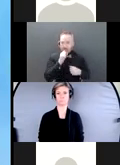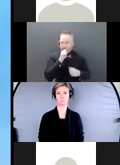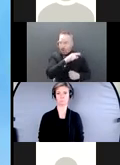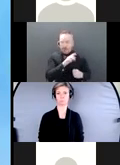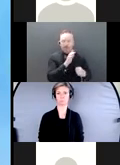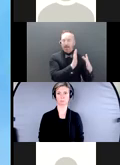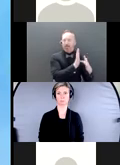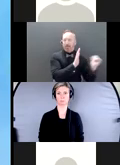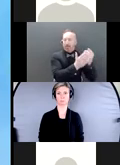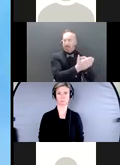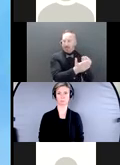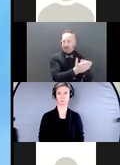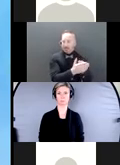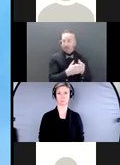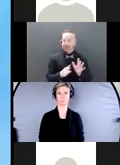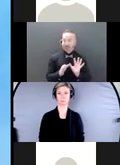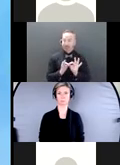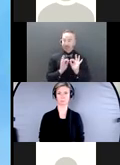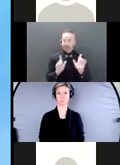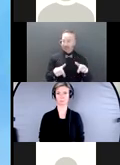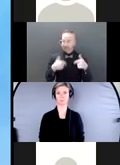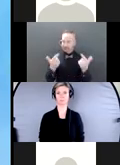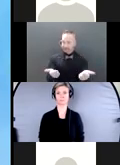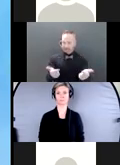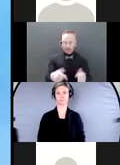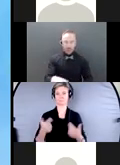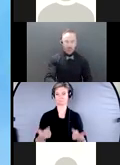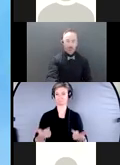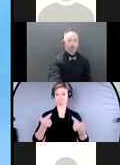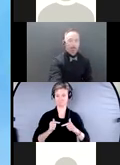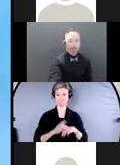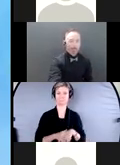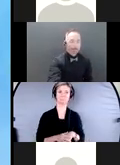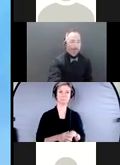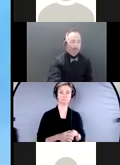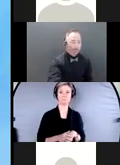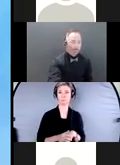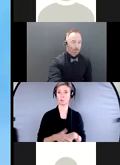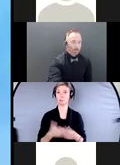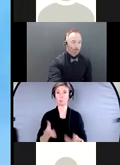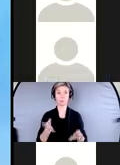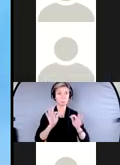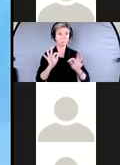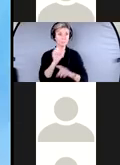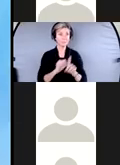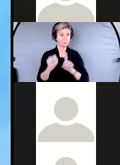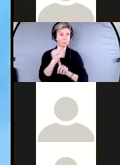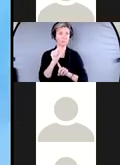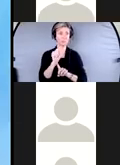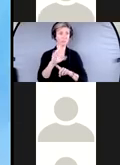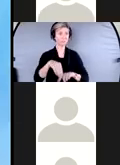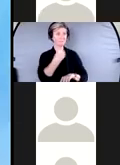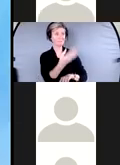to their financing than what was agreed upon. And again, maybe not the ideal situation, but during COVID people did